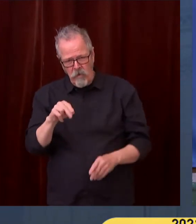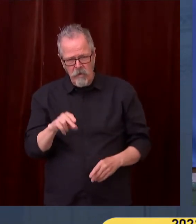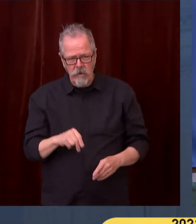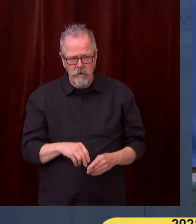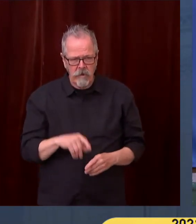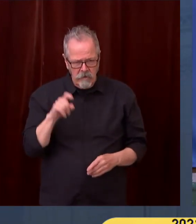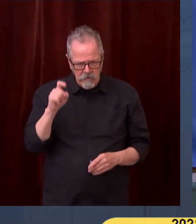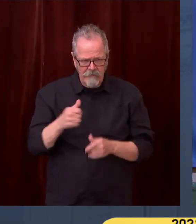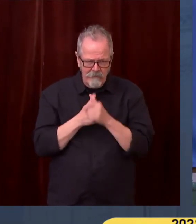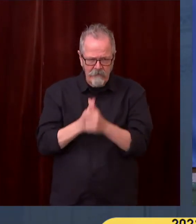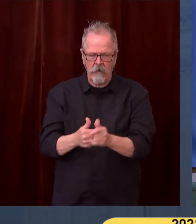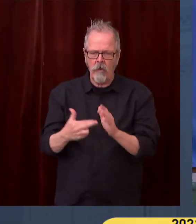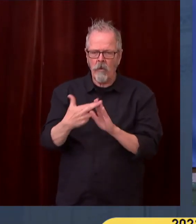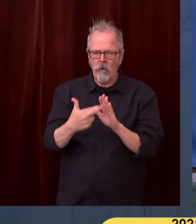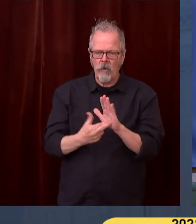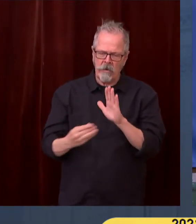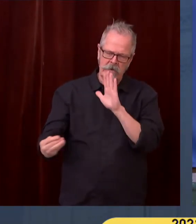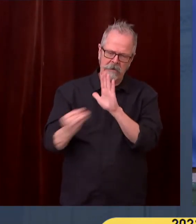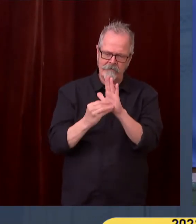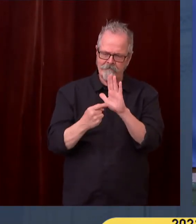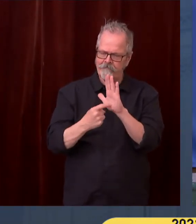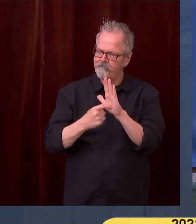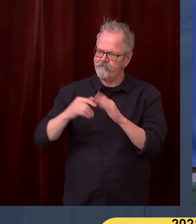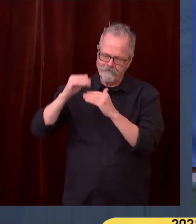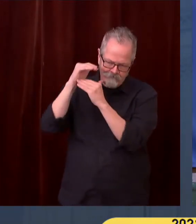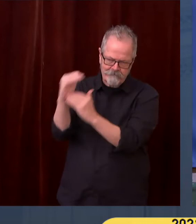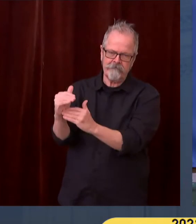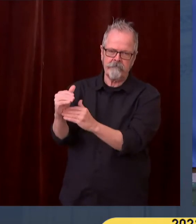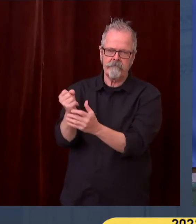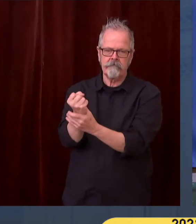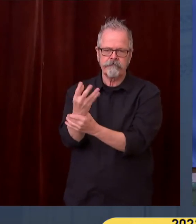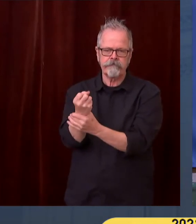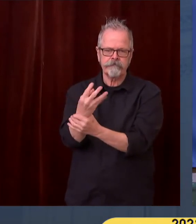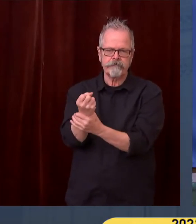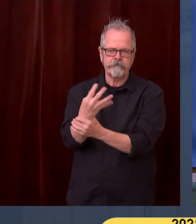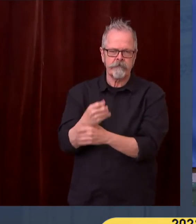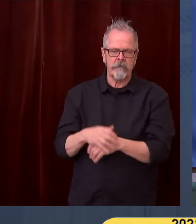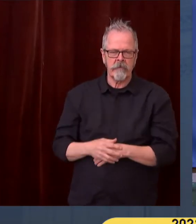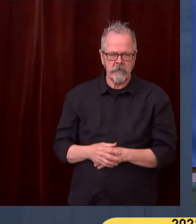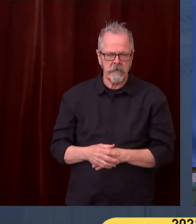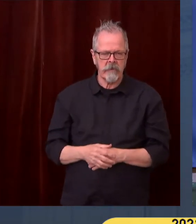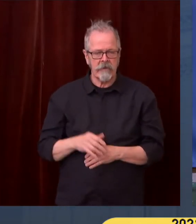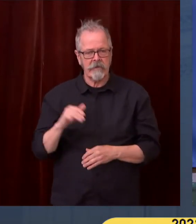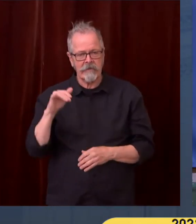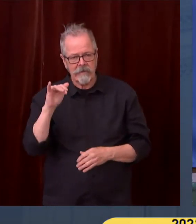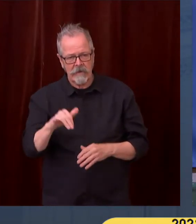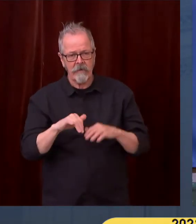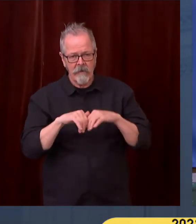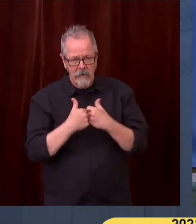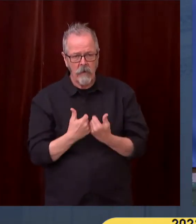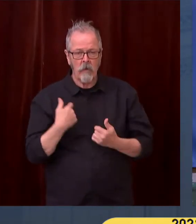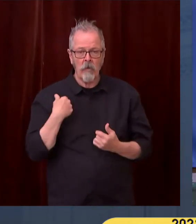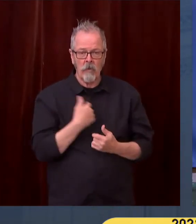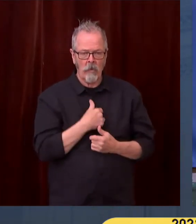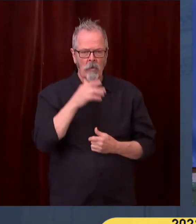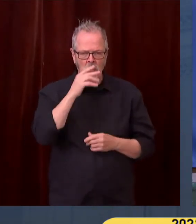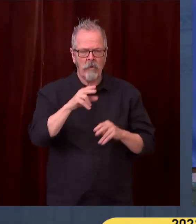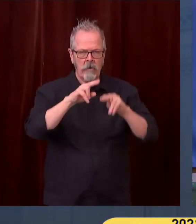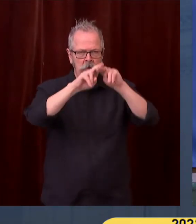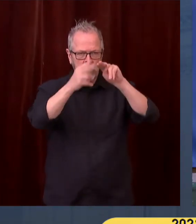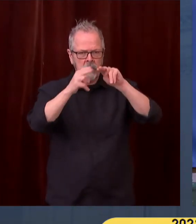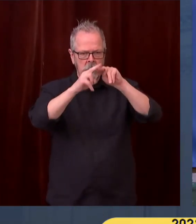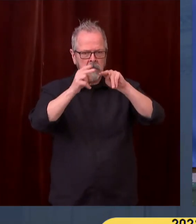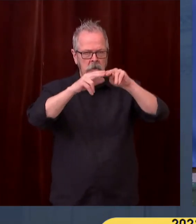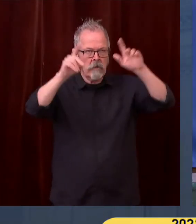effectively actually reduce carbon pollution, which ultimately is the goal here. I have supported putting a price